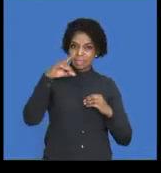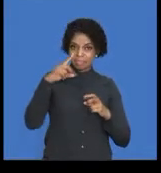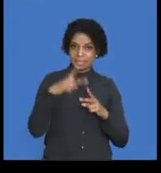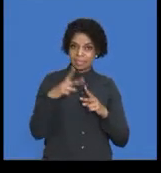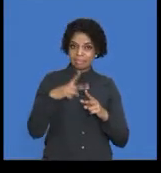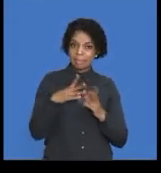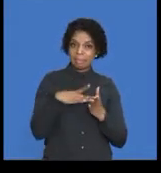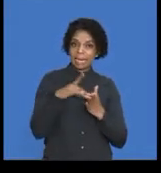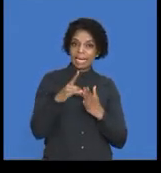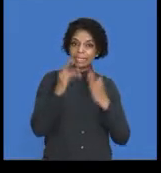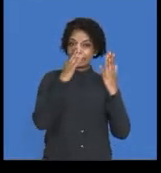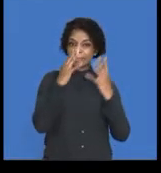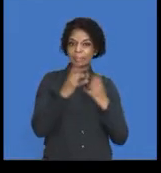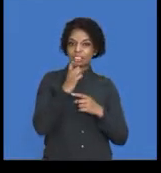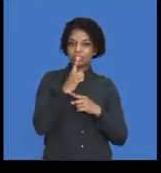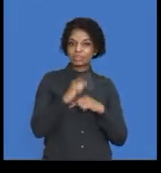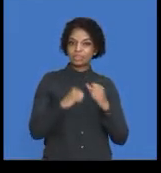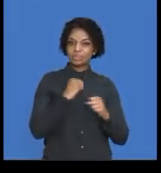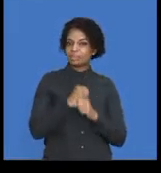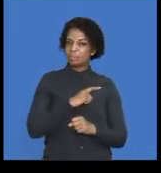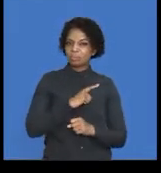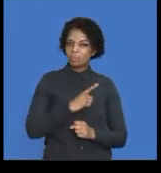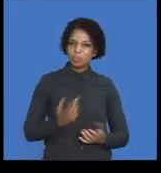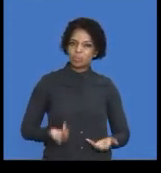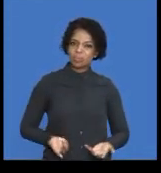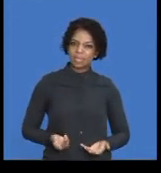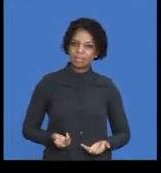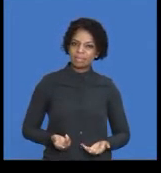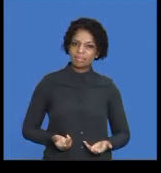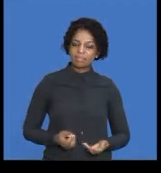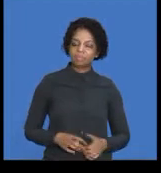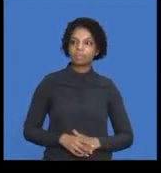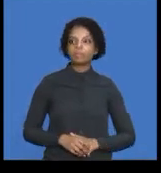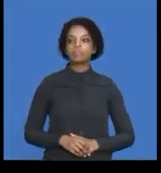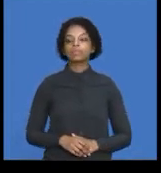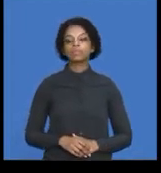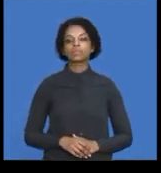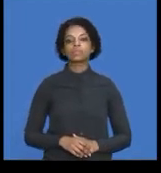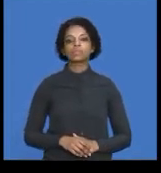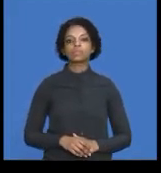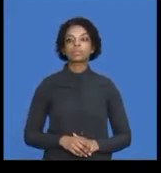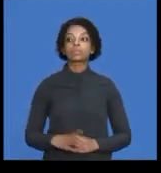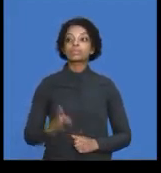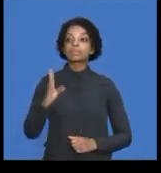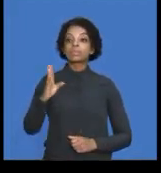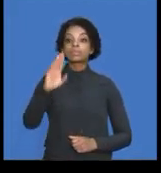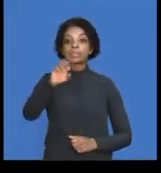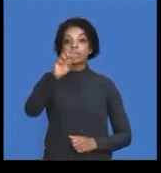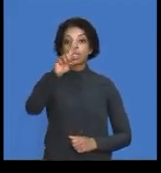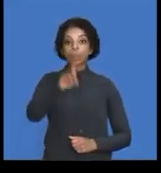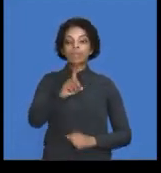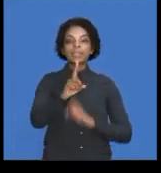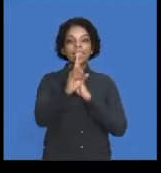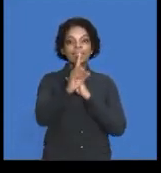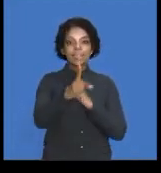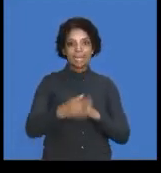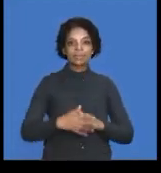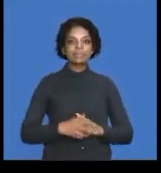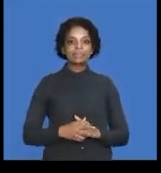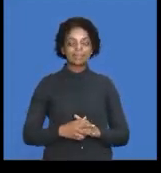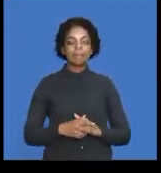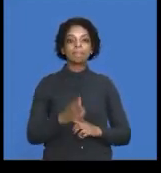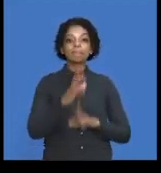every year. Right. Okay. Let's look at this question here and look at the answer, the response that is